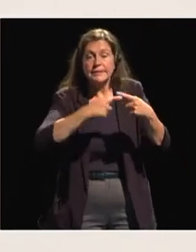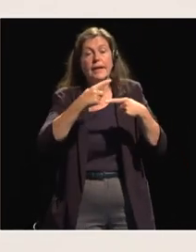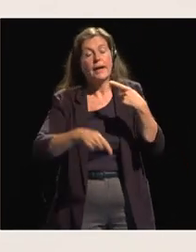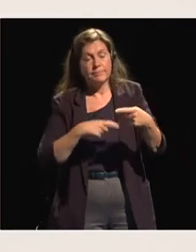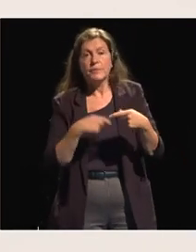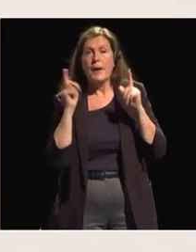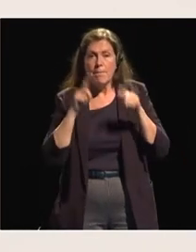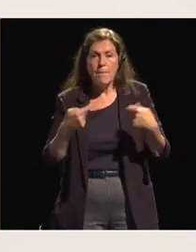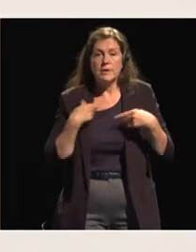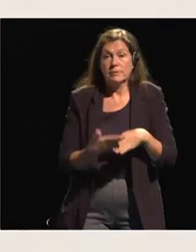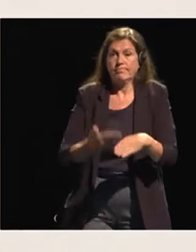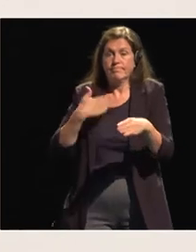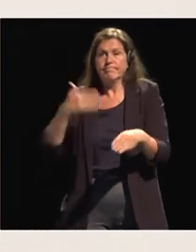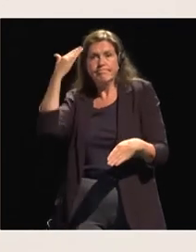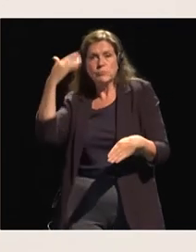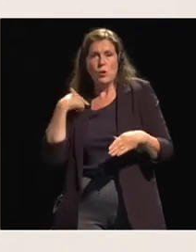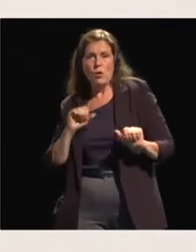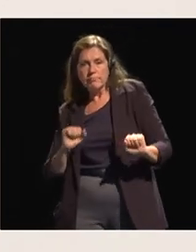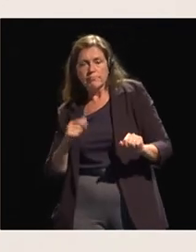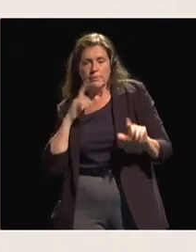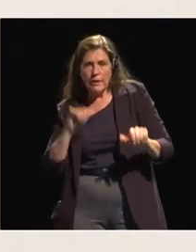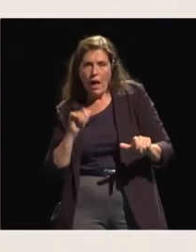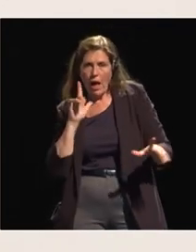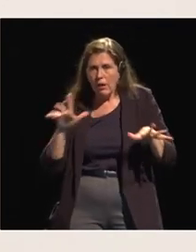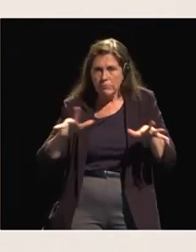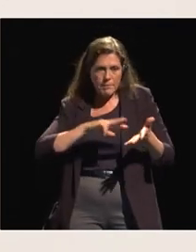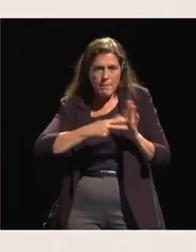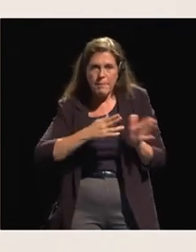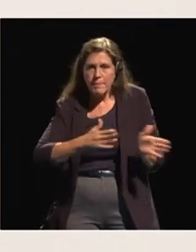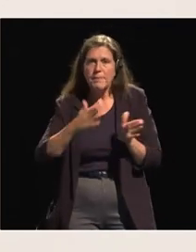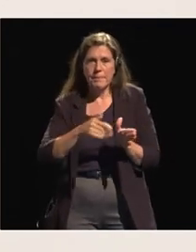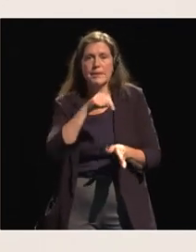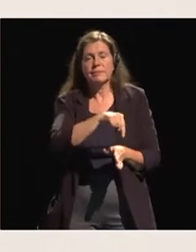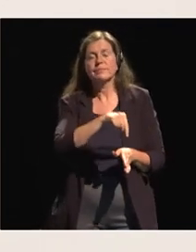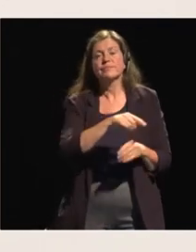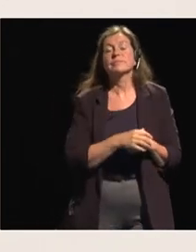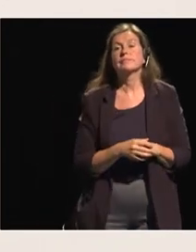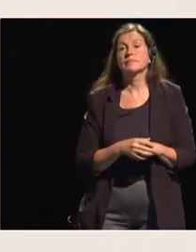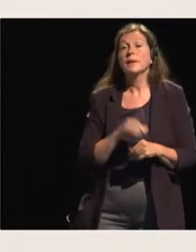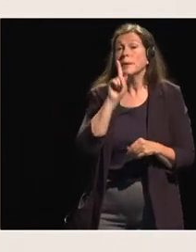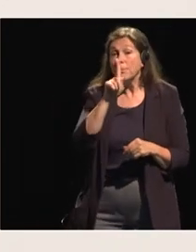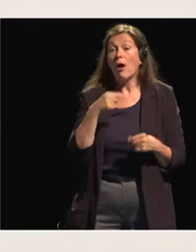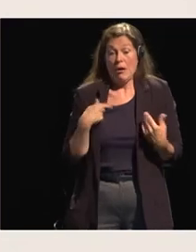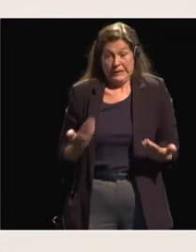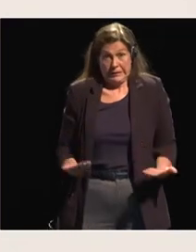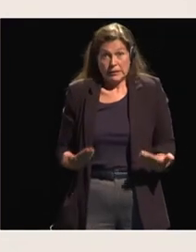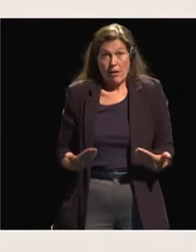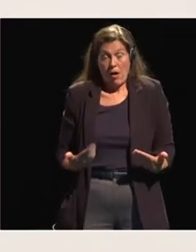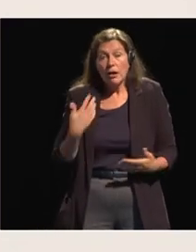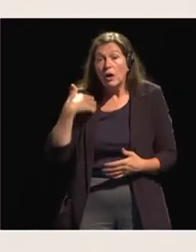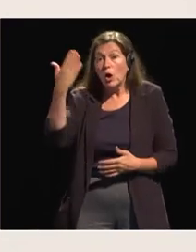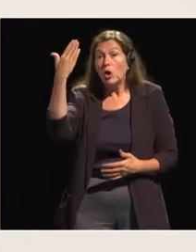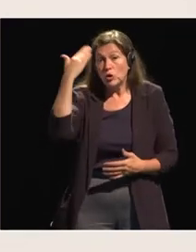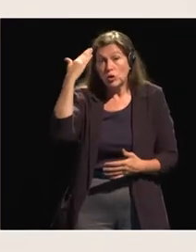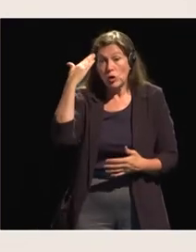even with the current insufficiency of data we know enough of the currency